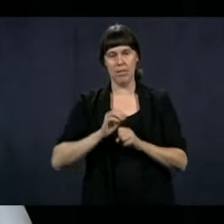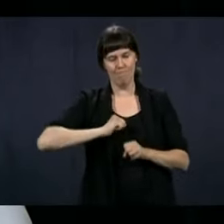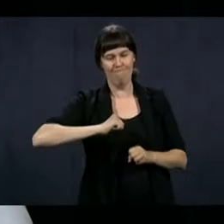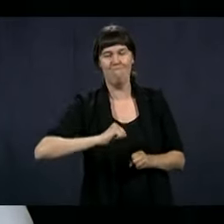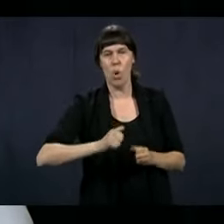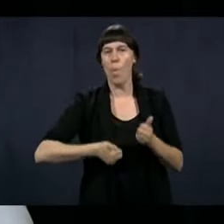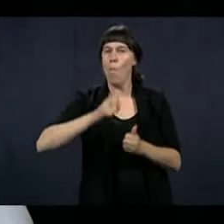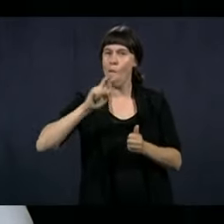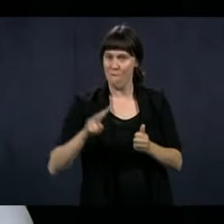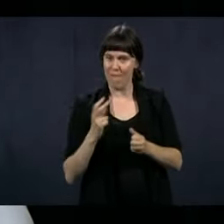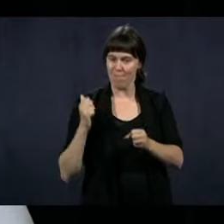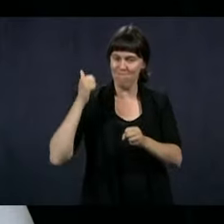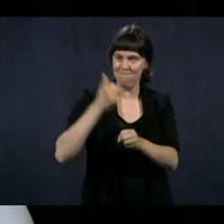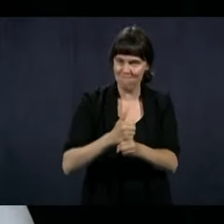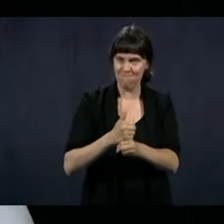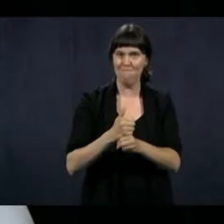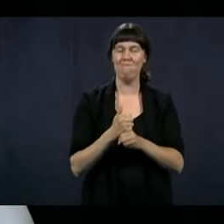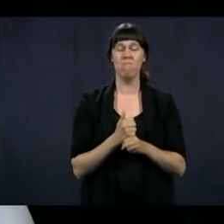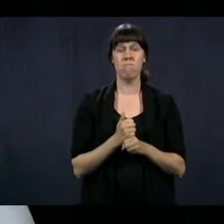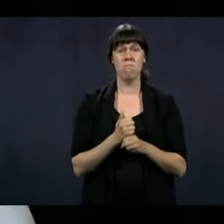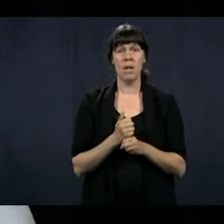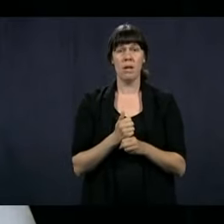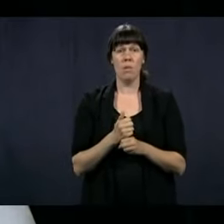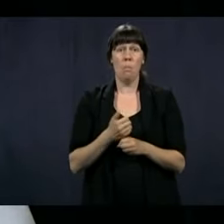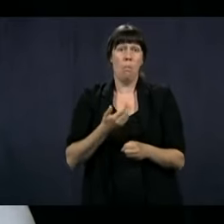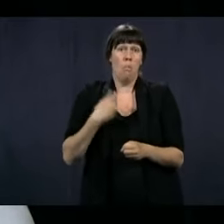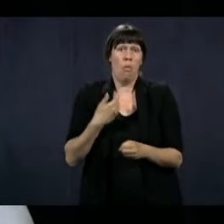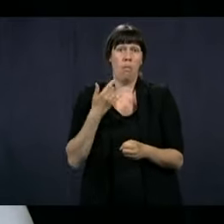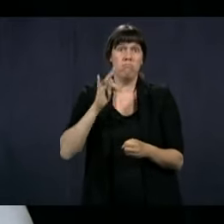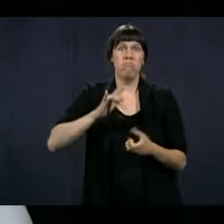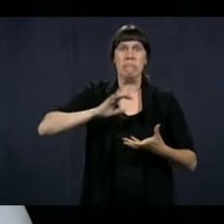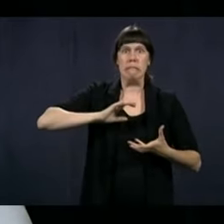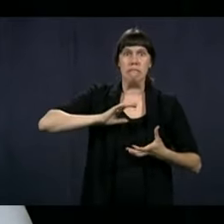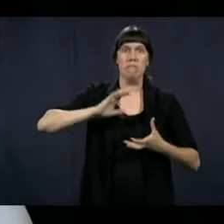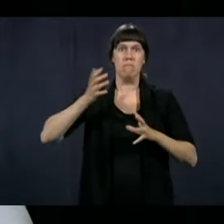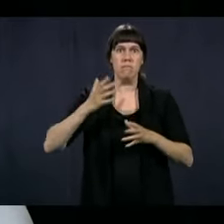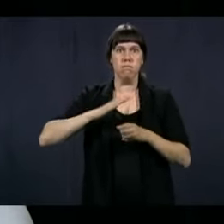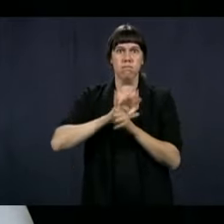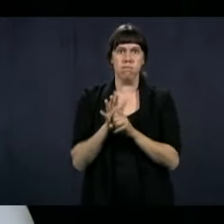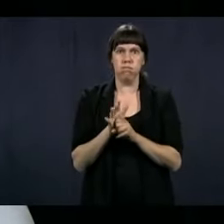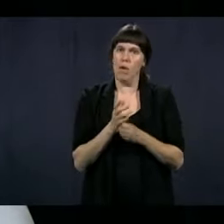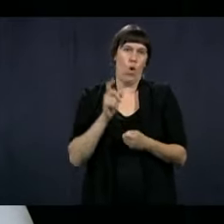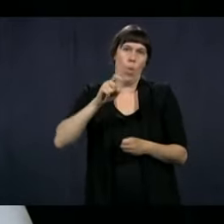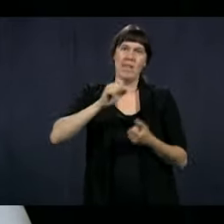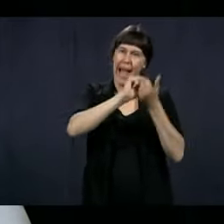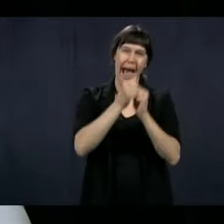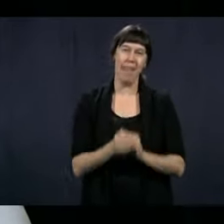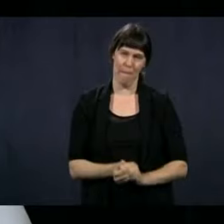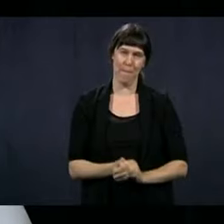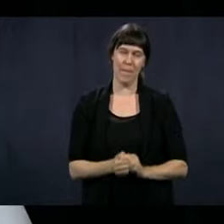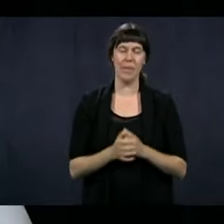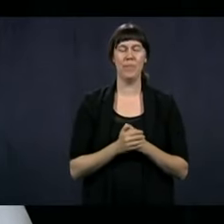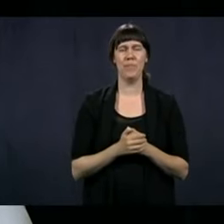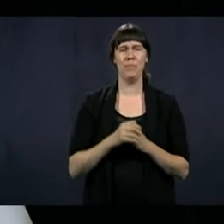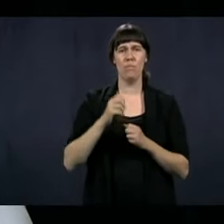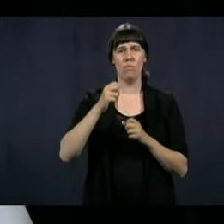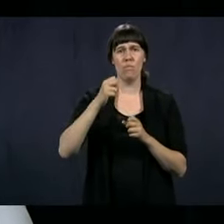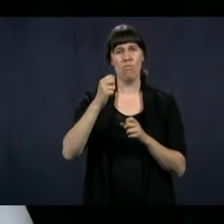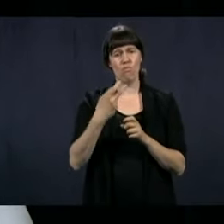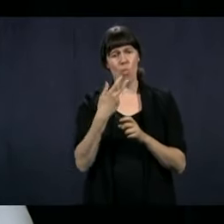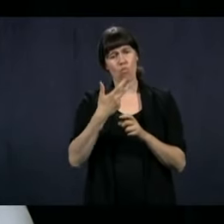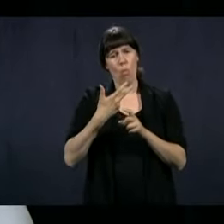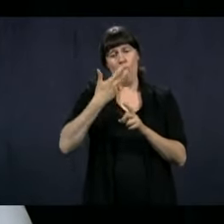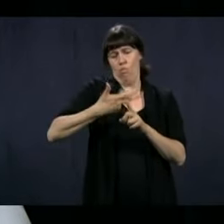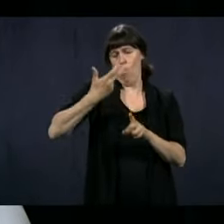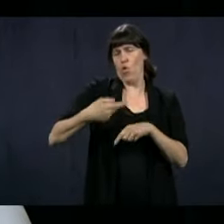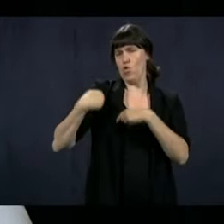about certain aspects by the need of adapting yourself quickly. And that is the health crisis that created this. So in